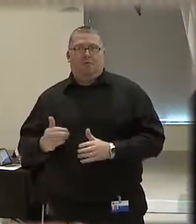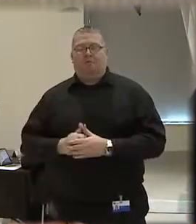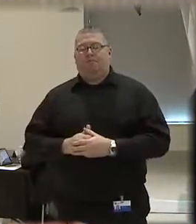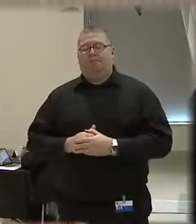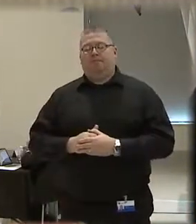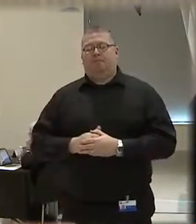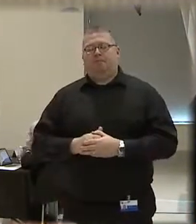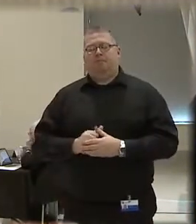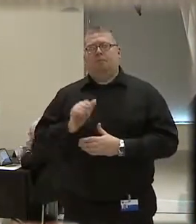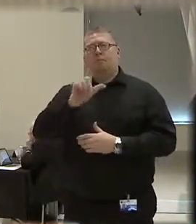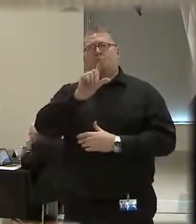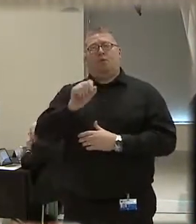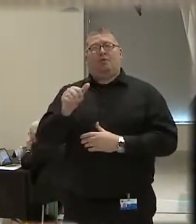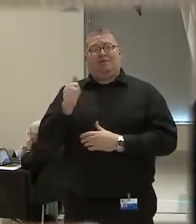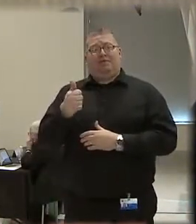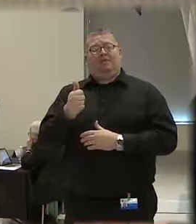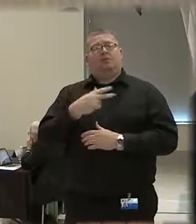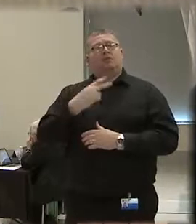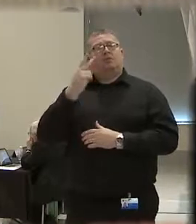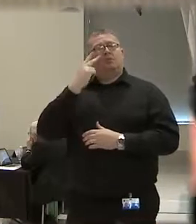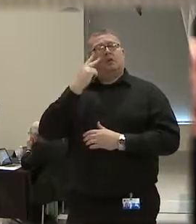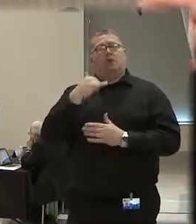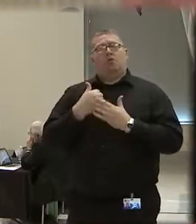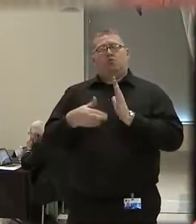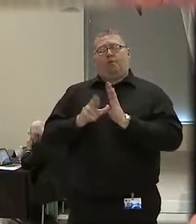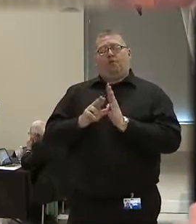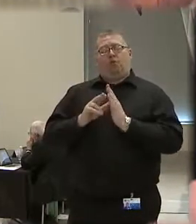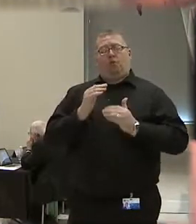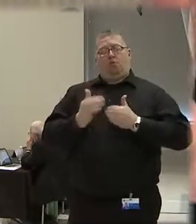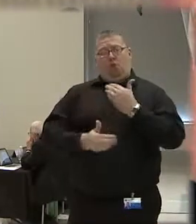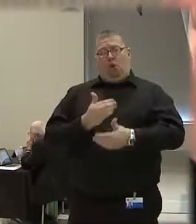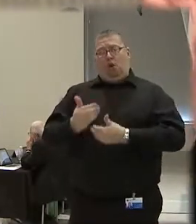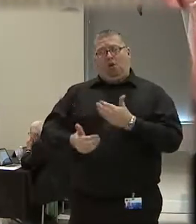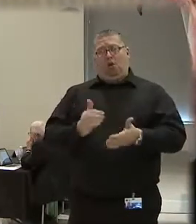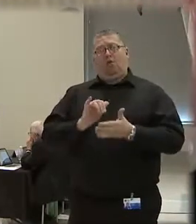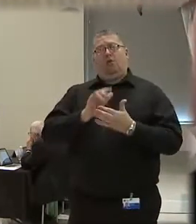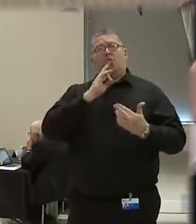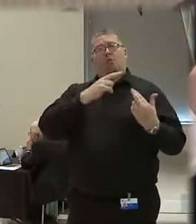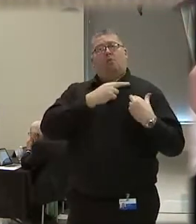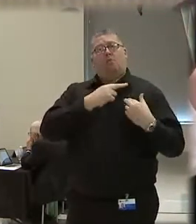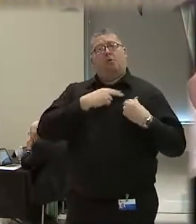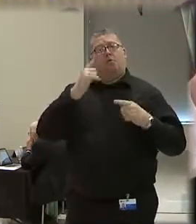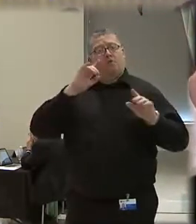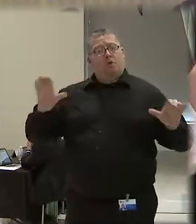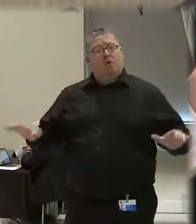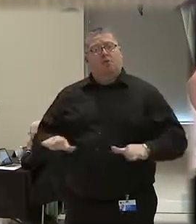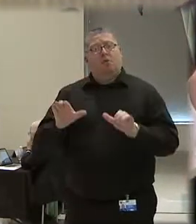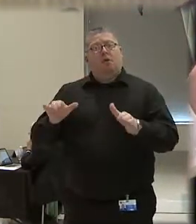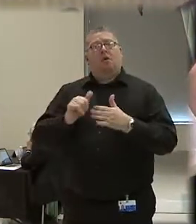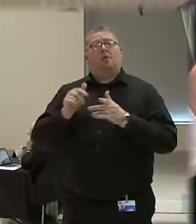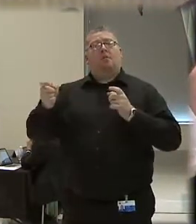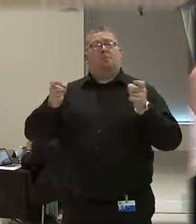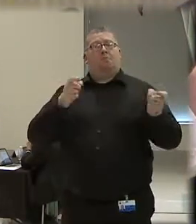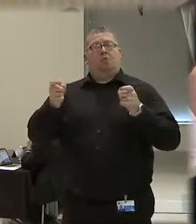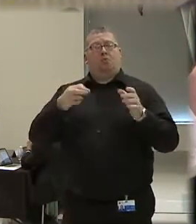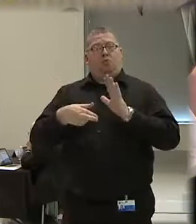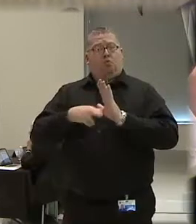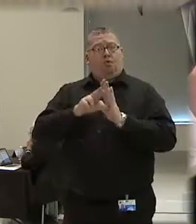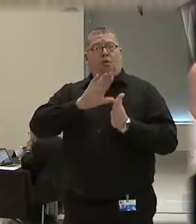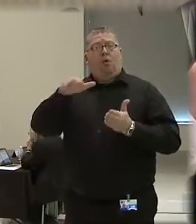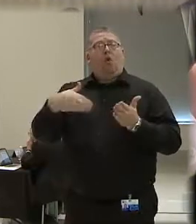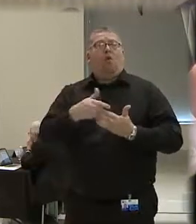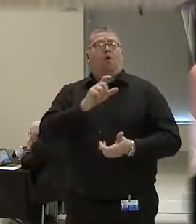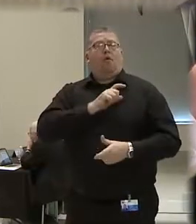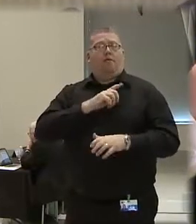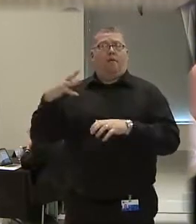In 2010, we created the Critical Incident Review Process, which was and is responsible for conducting an administrative review of all officer